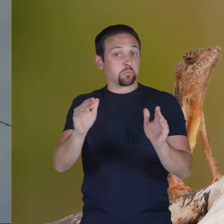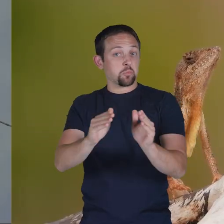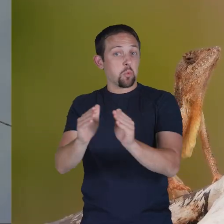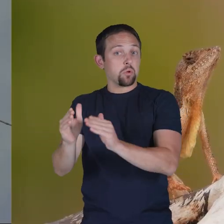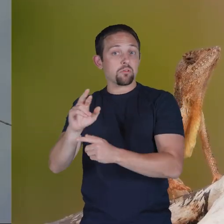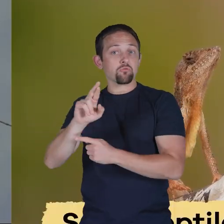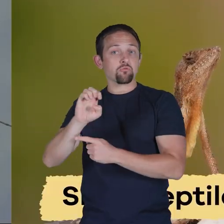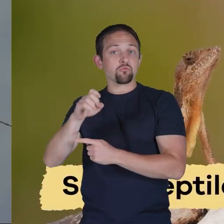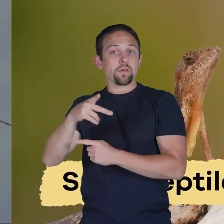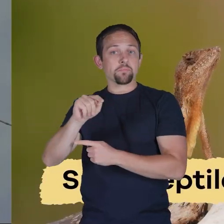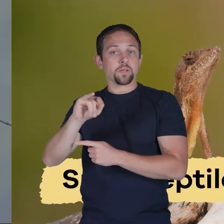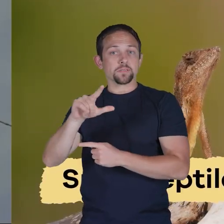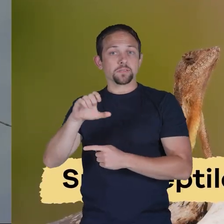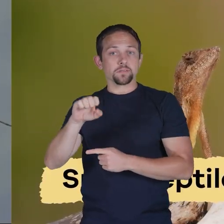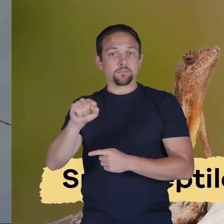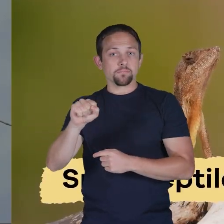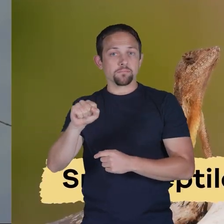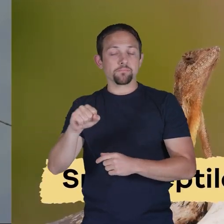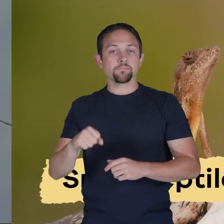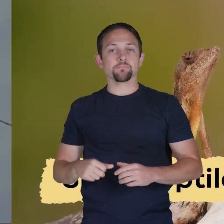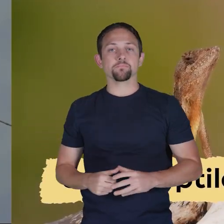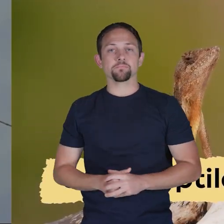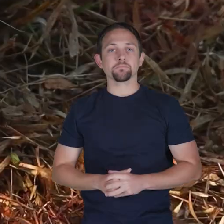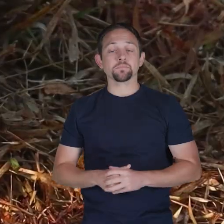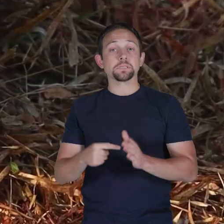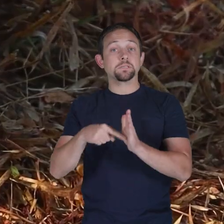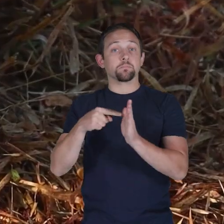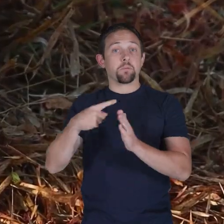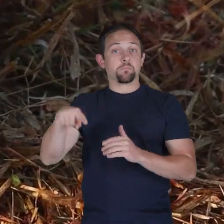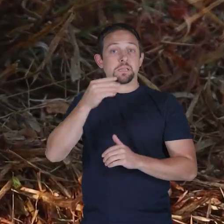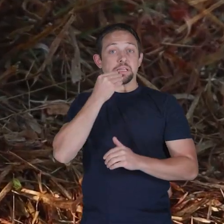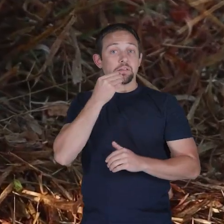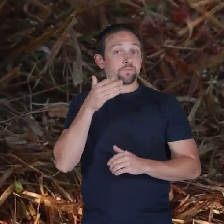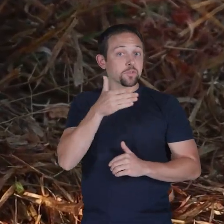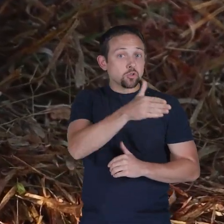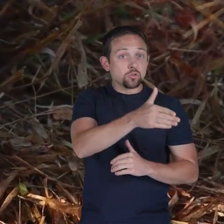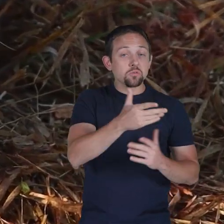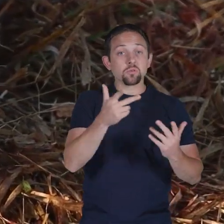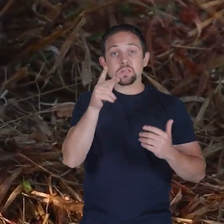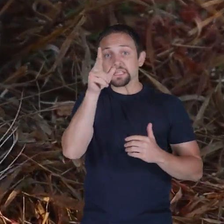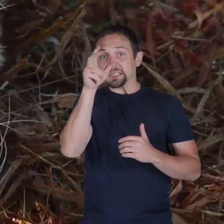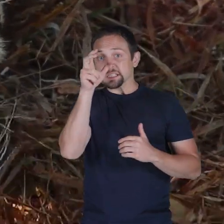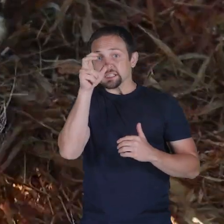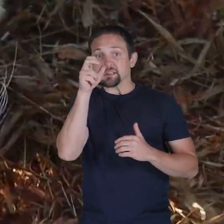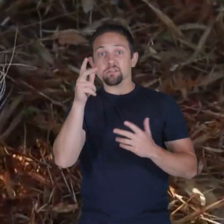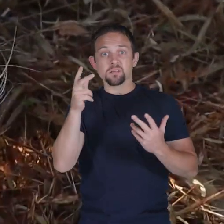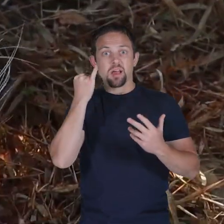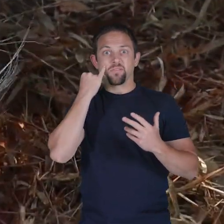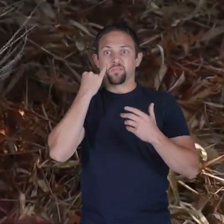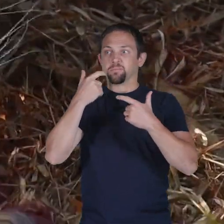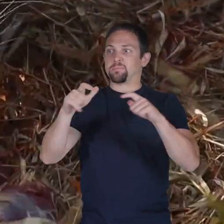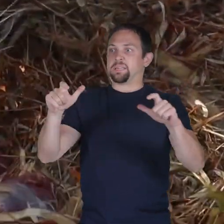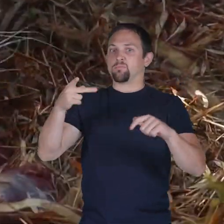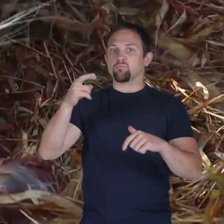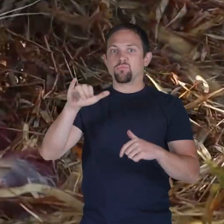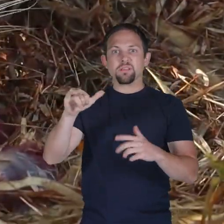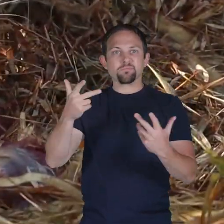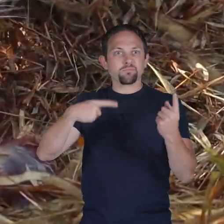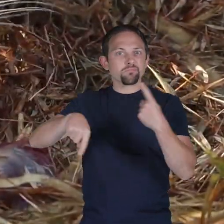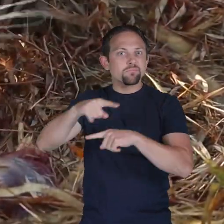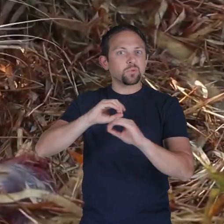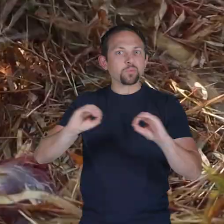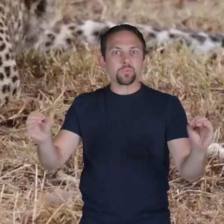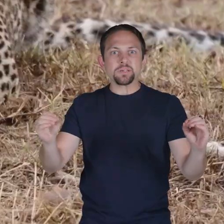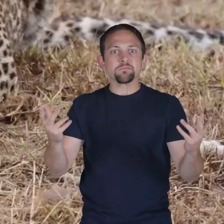and even small reptiles sometimes they eat fish or insects if bigger prey is not